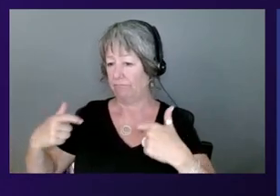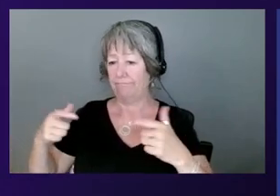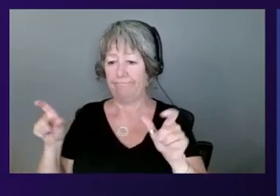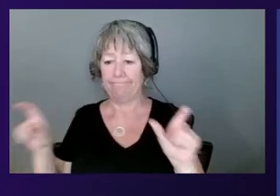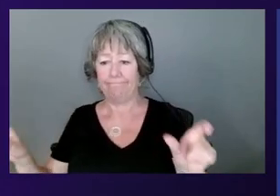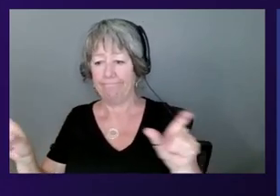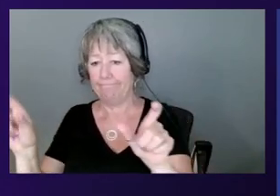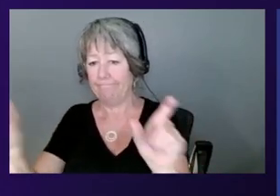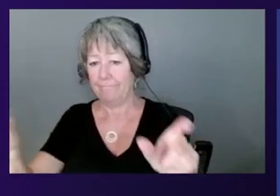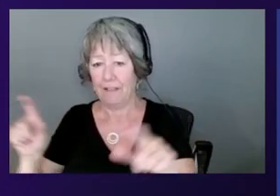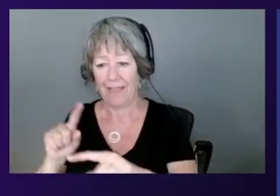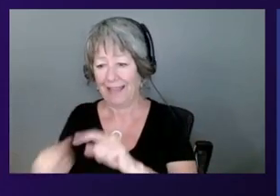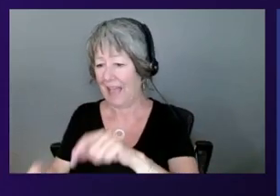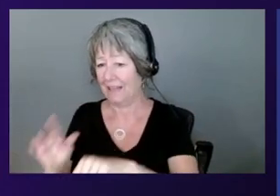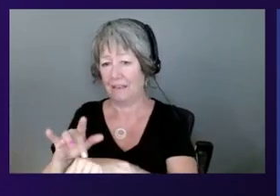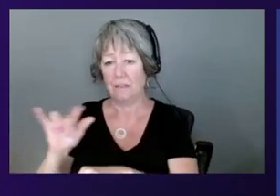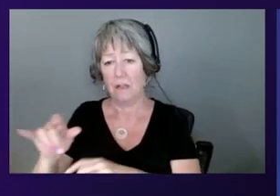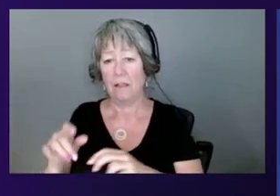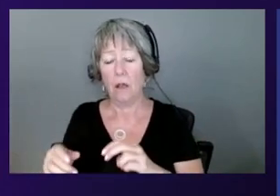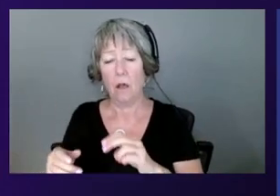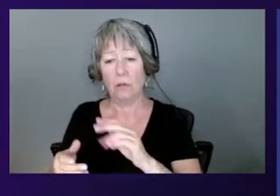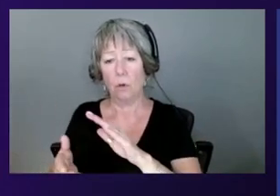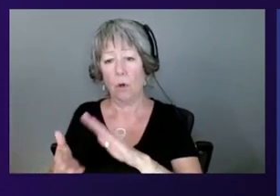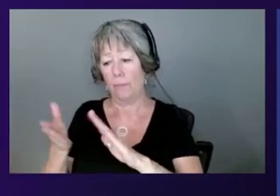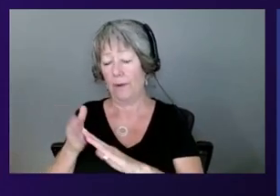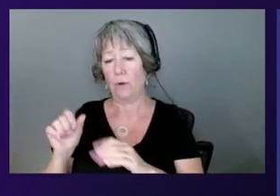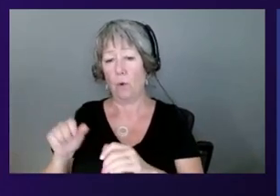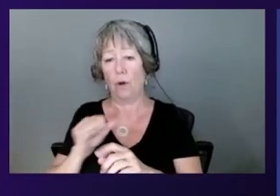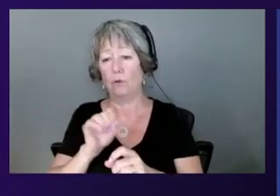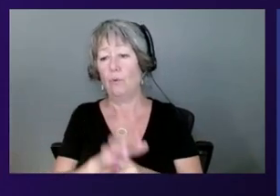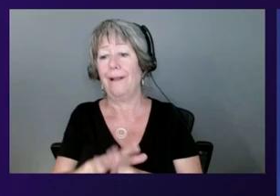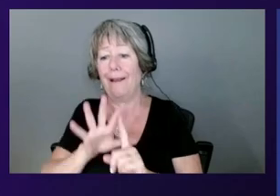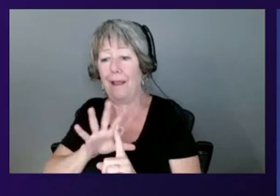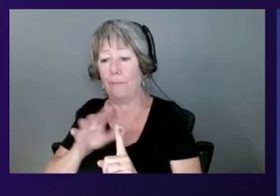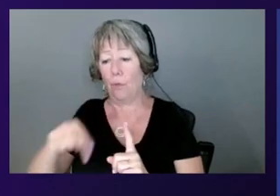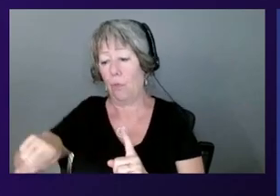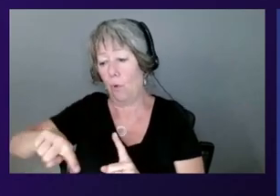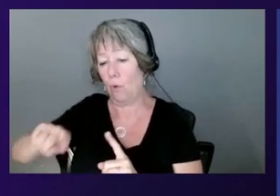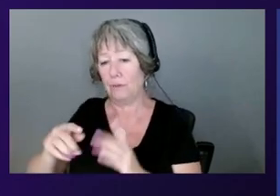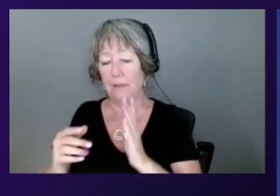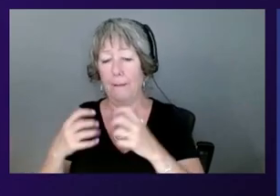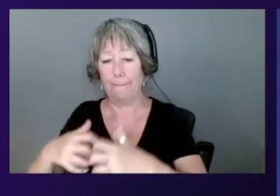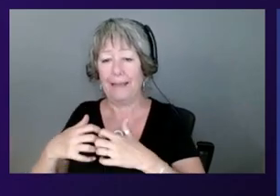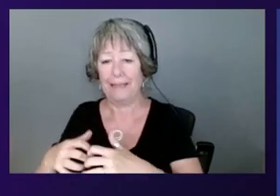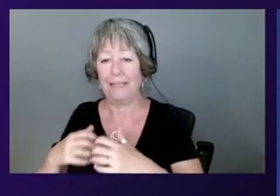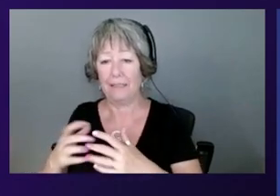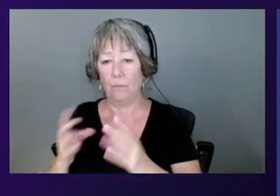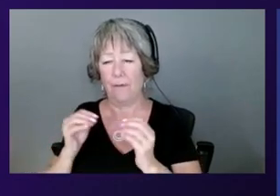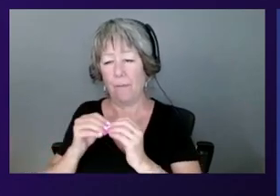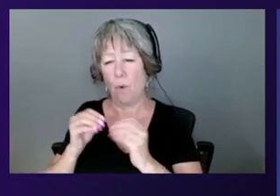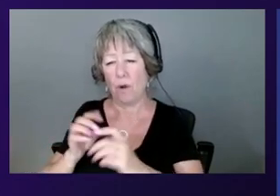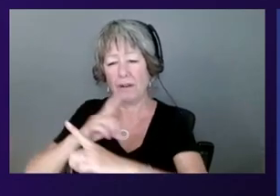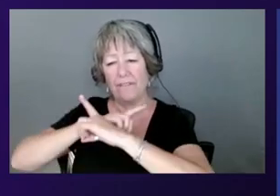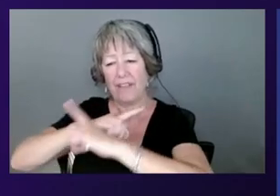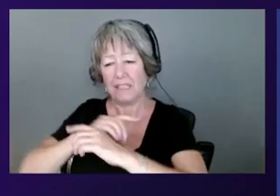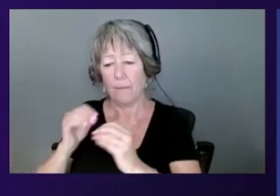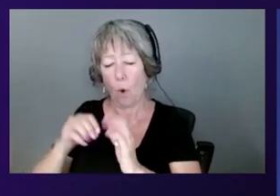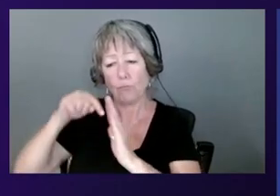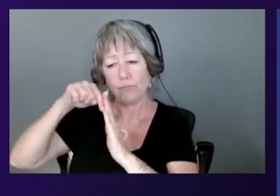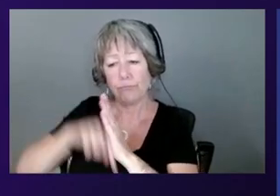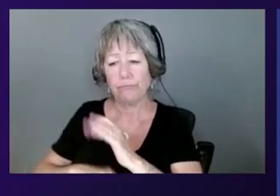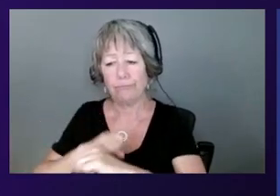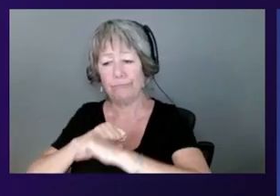to operate on. And eight or best, mechanisms just do not exist. This is the additional defense in depth that is